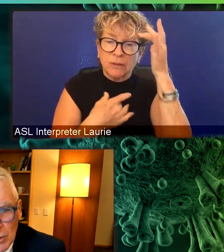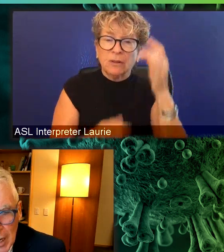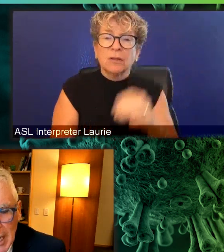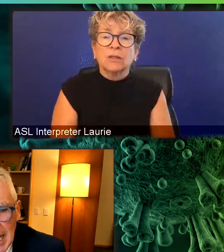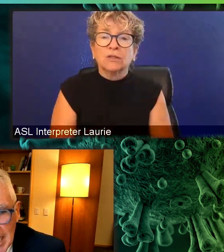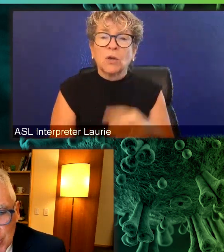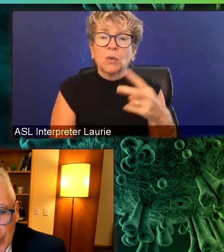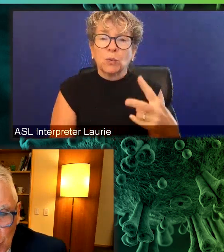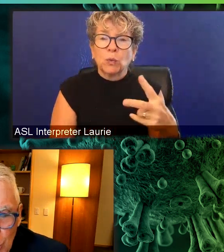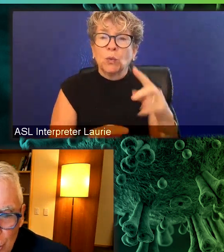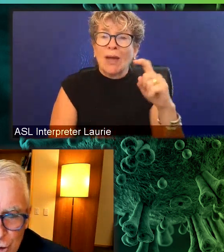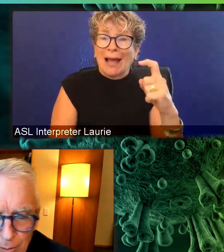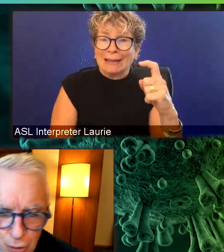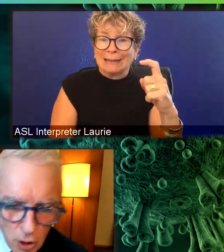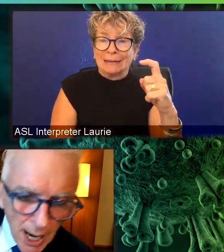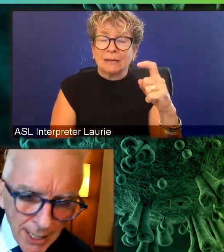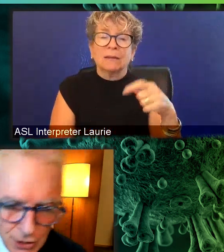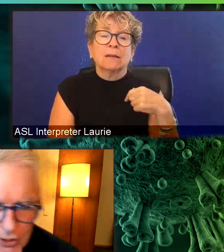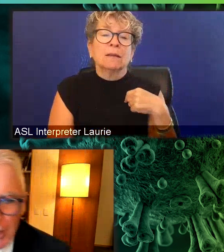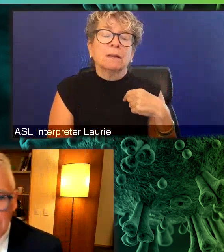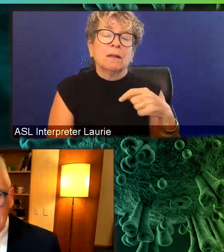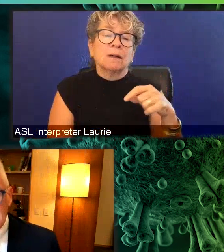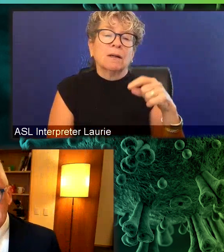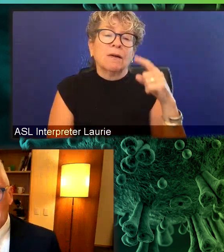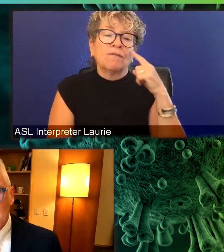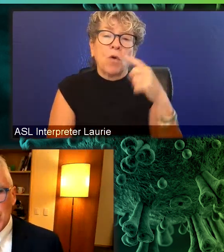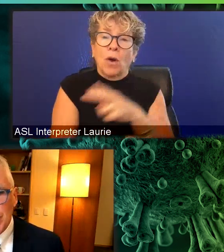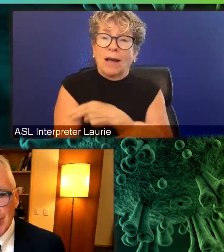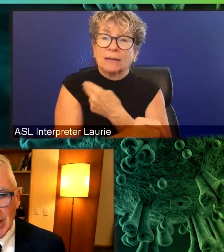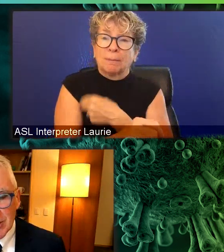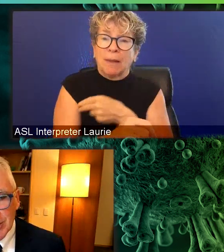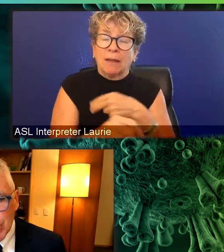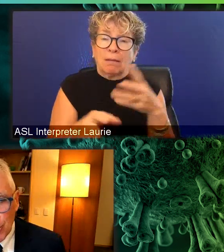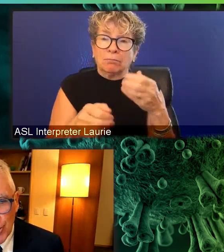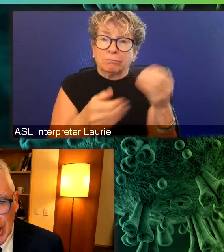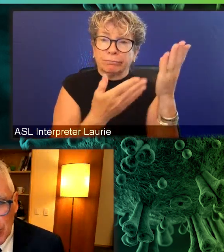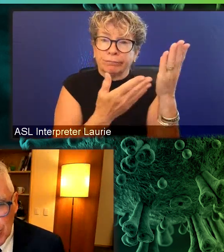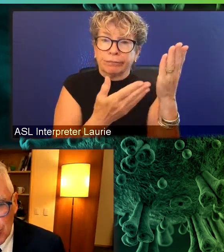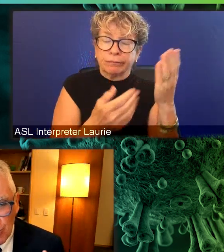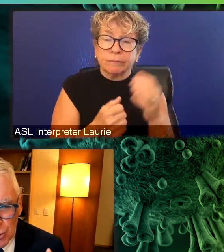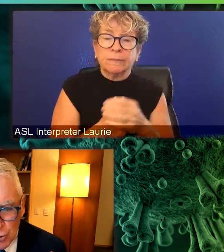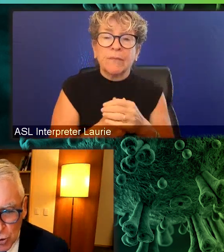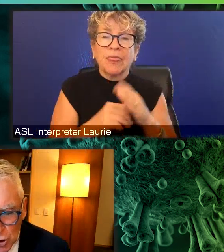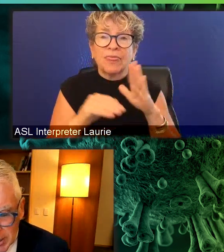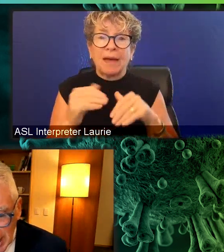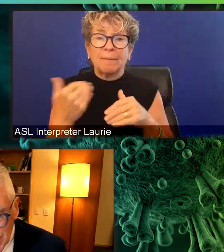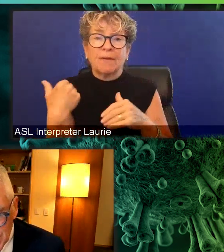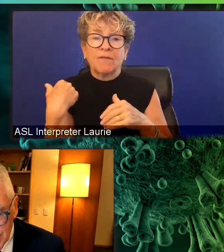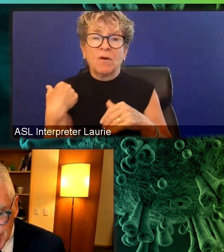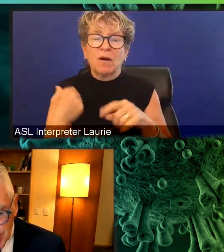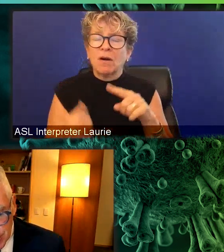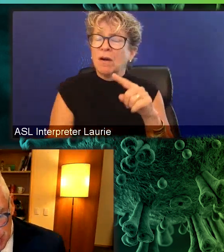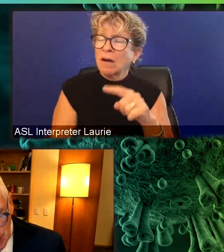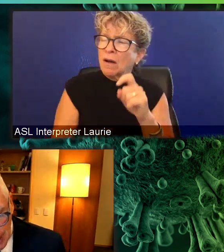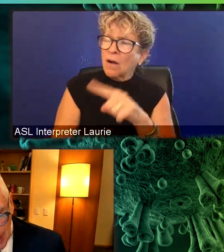Okay. And Trevor, were you surprised by the emergence of Delta? Did you think when you, when you looked at the, uh, at